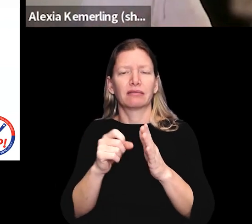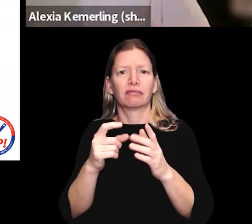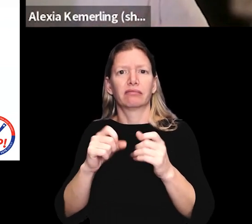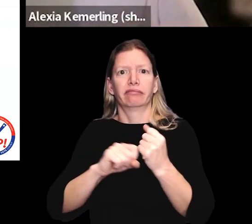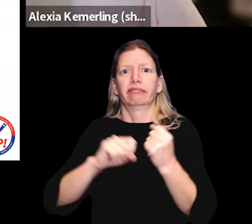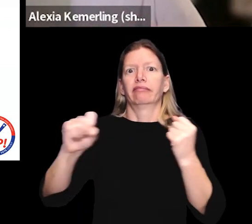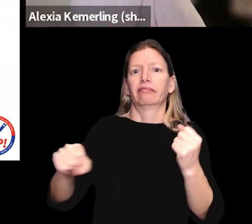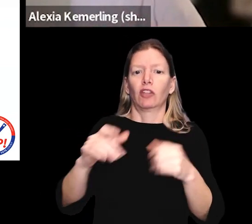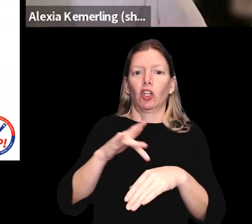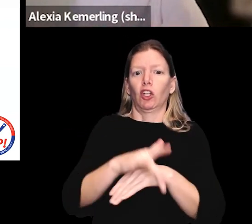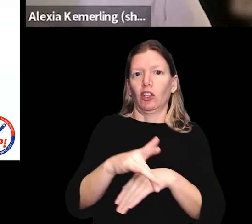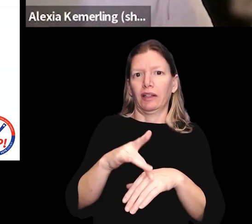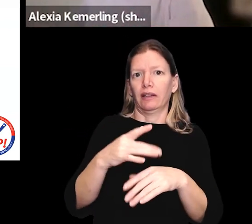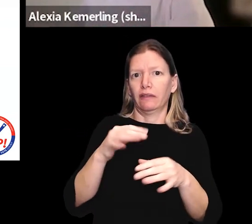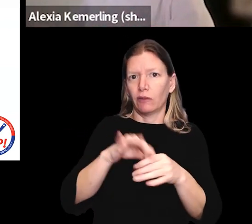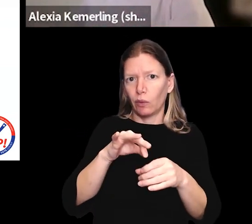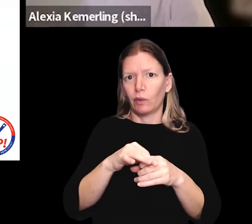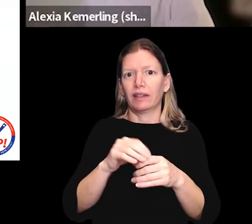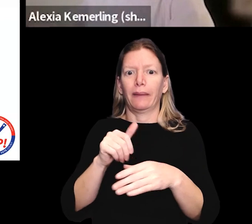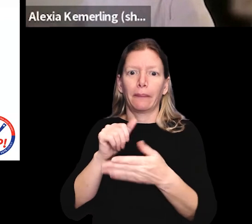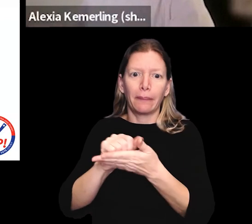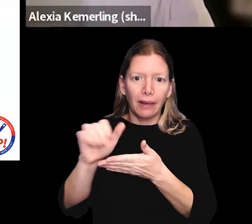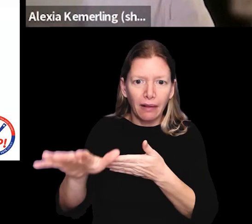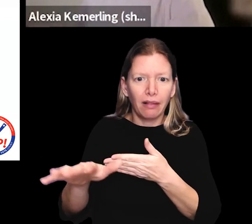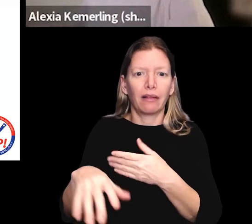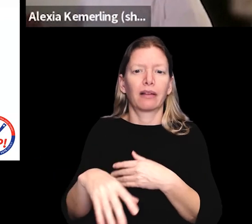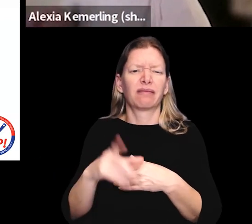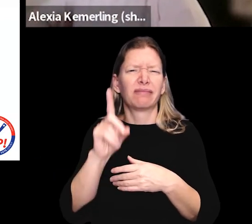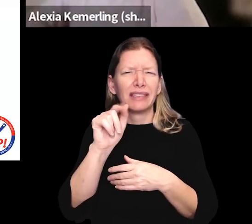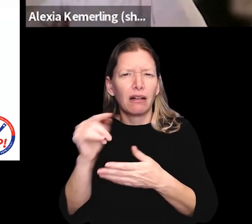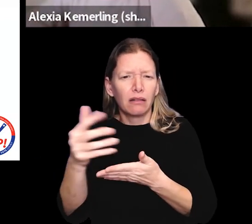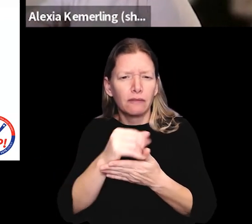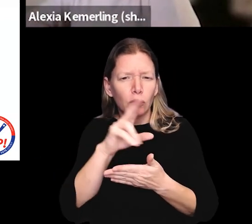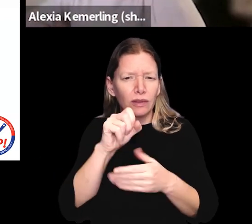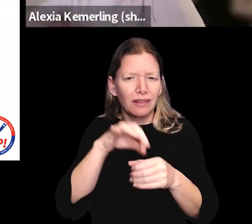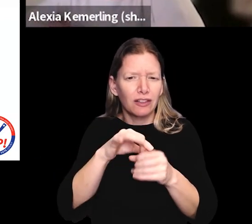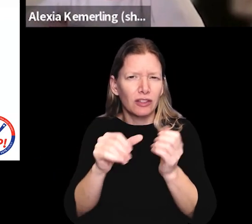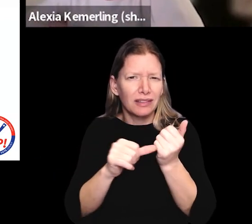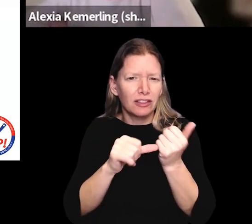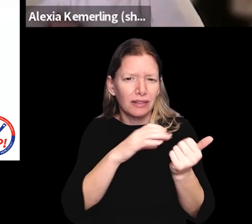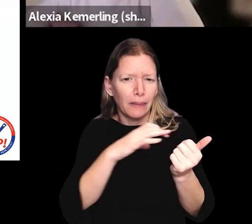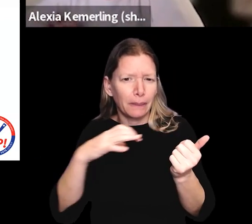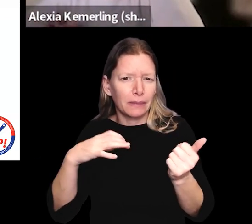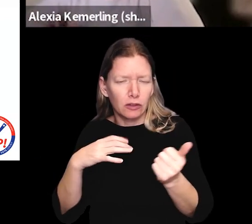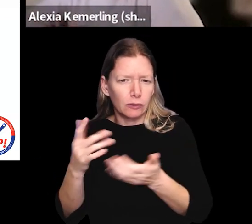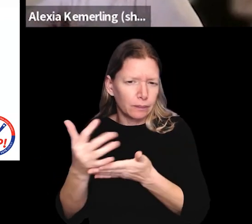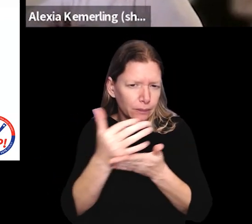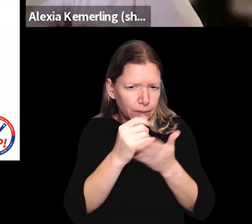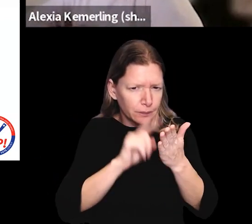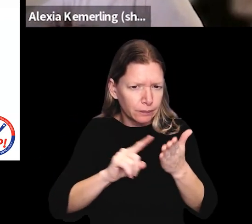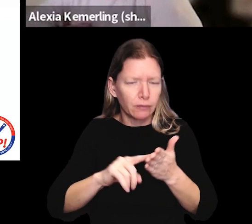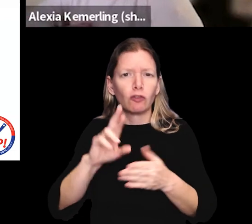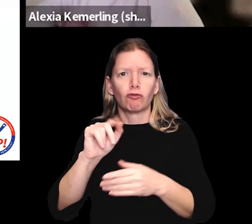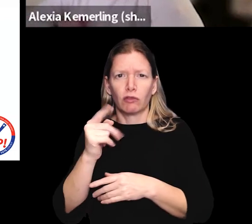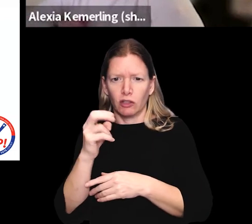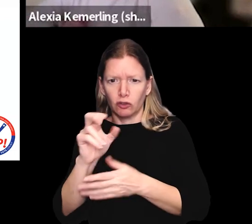expand early voting and expand mail-in voting. And according to data from the US Election Assistance